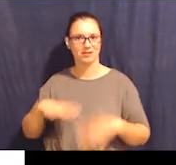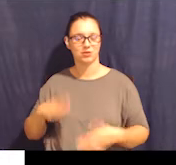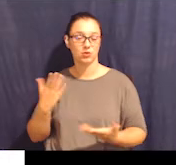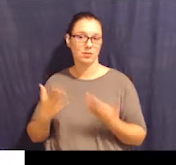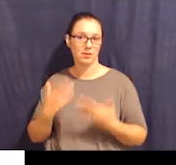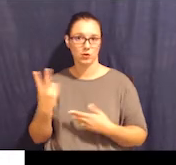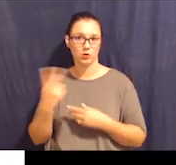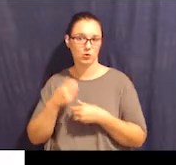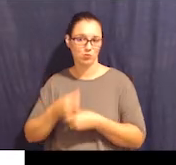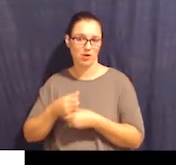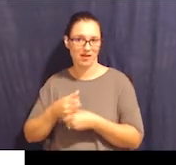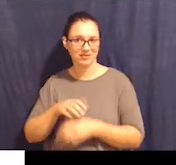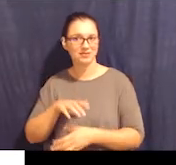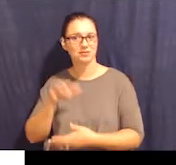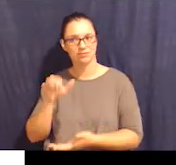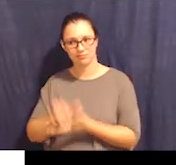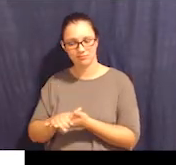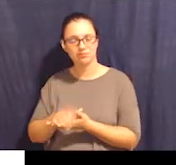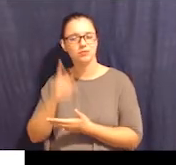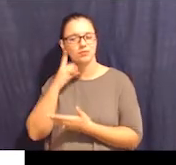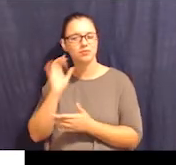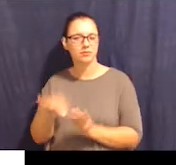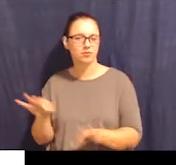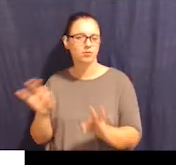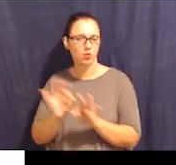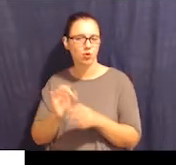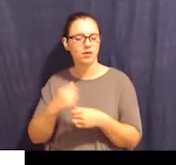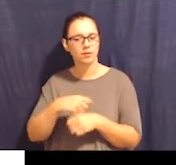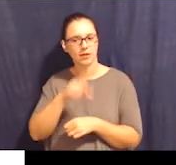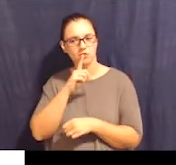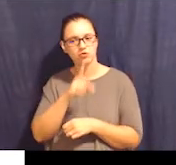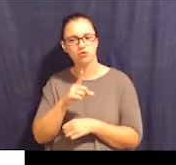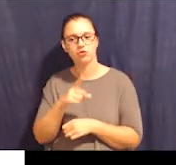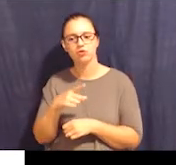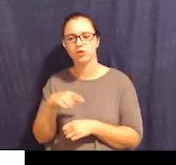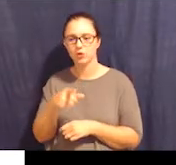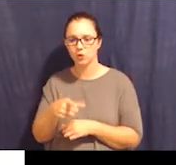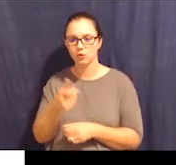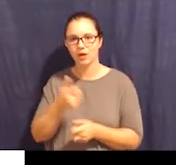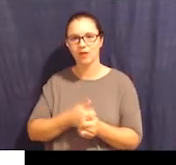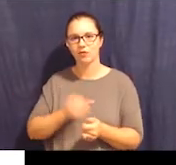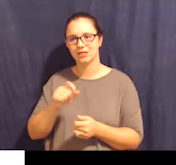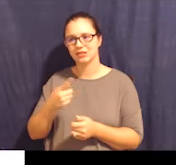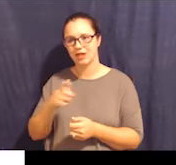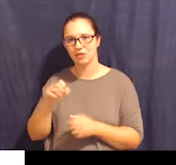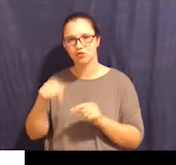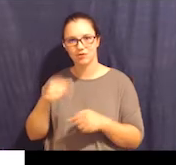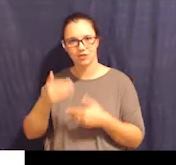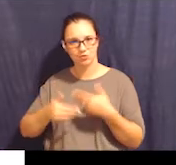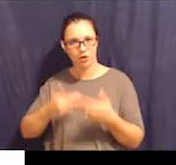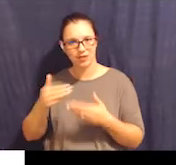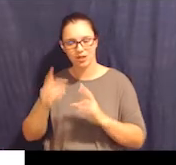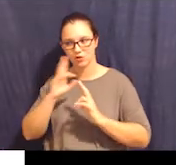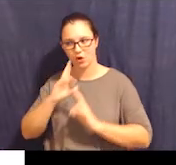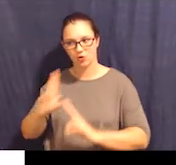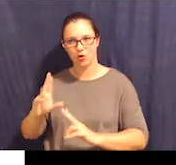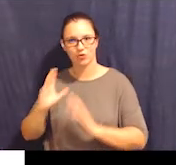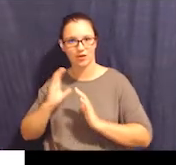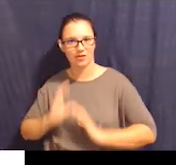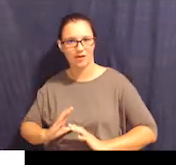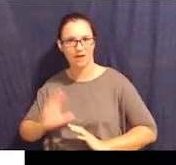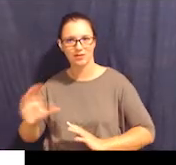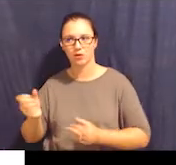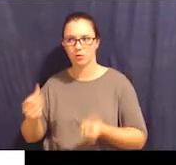sure that you in every stage of this process are honoring your clients and their multiple identities and the multiple identities they may have that they haven't